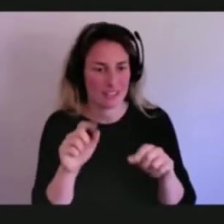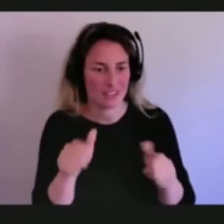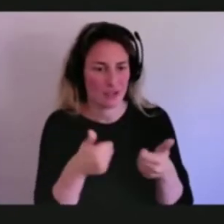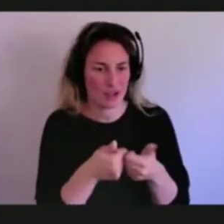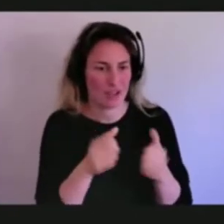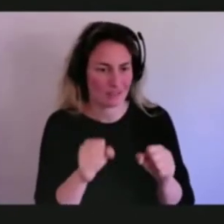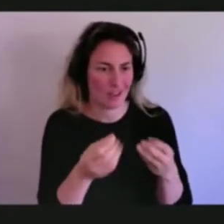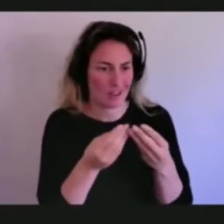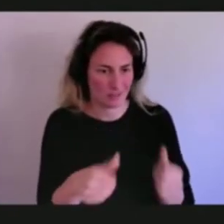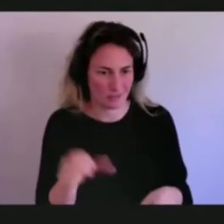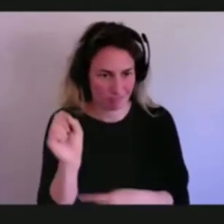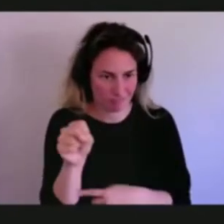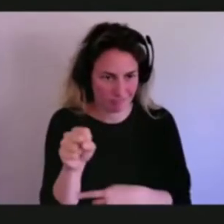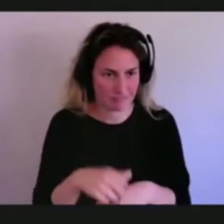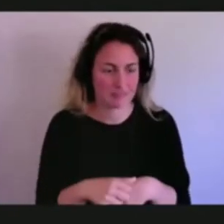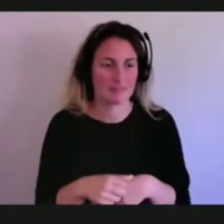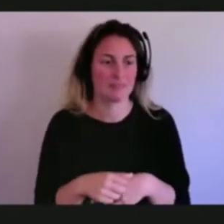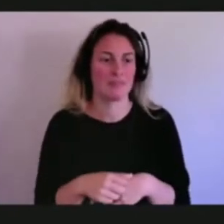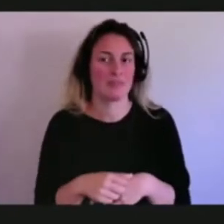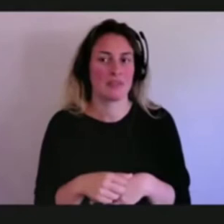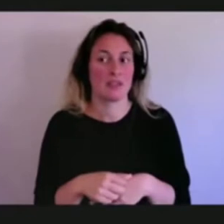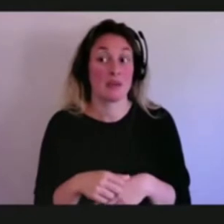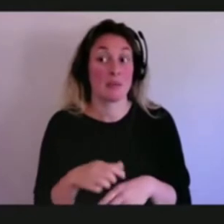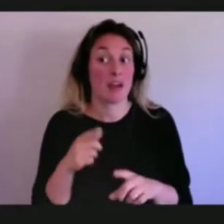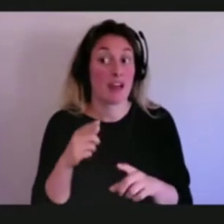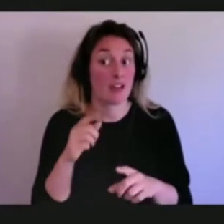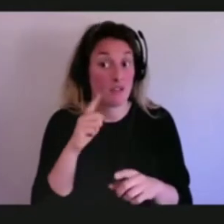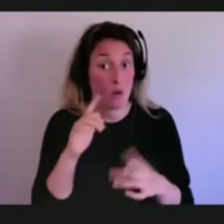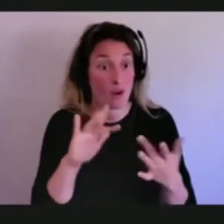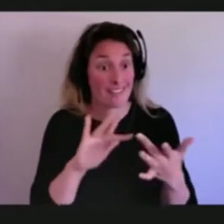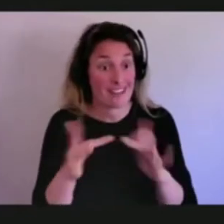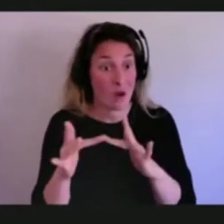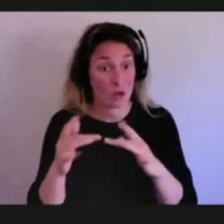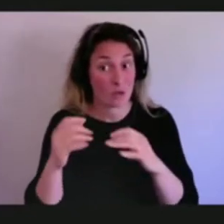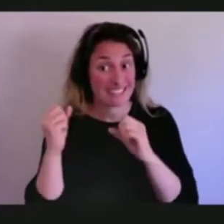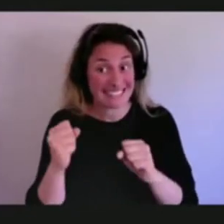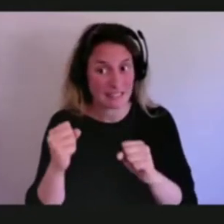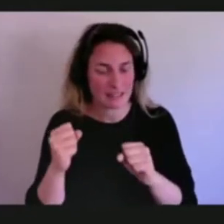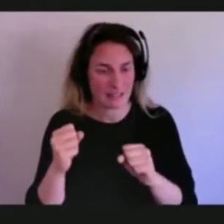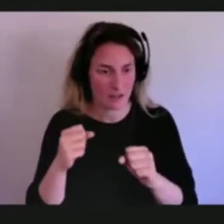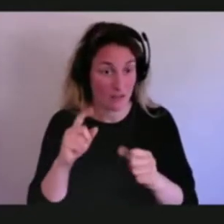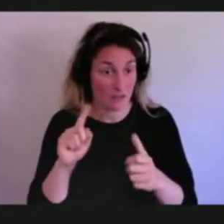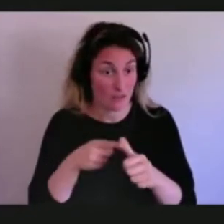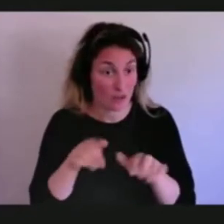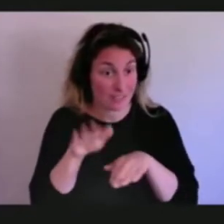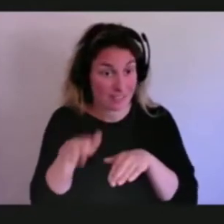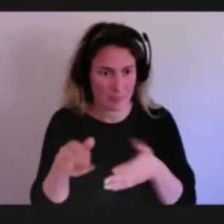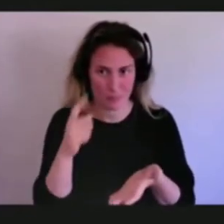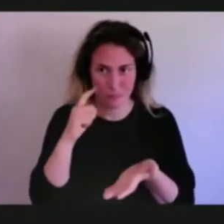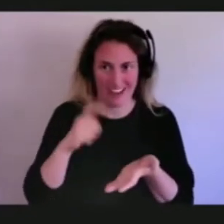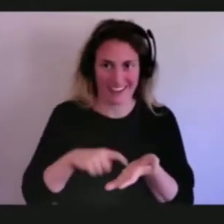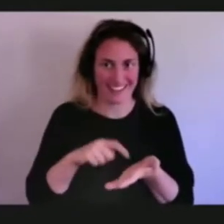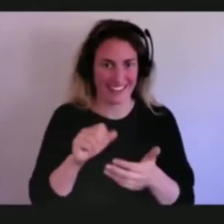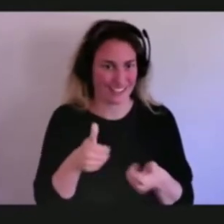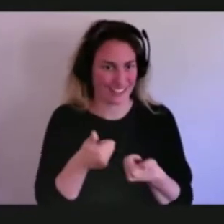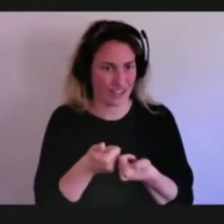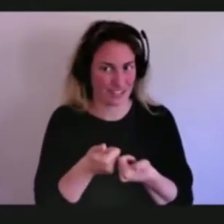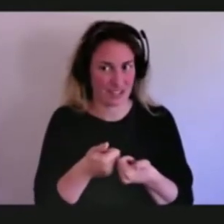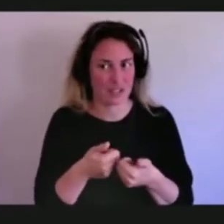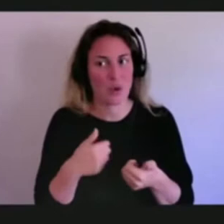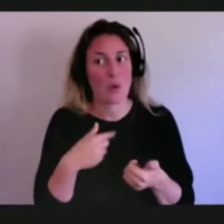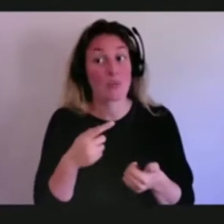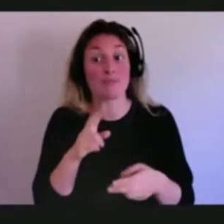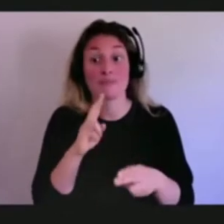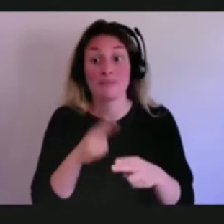we're going to have real network resiliency, we have to recognize it. The first I want to mention is the diesel fuel access